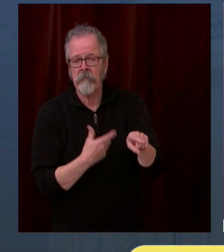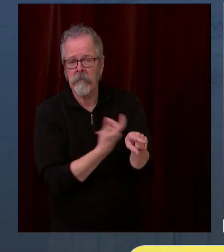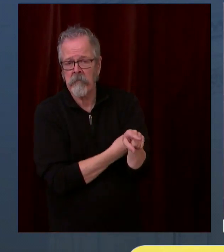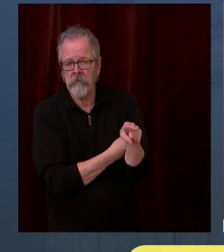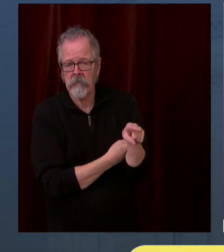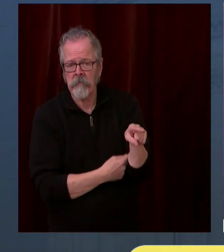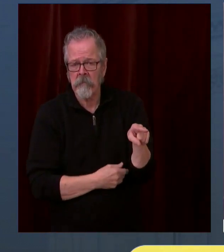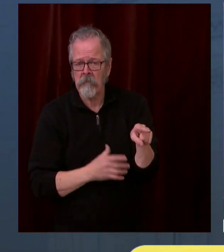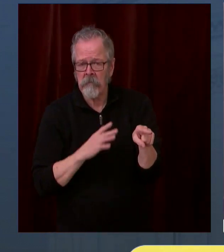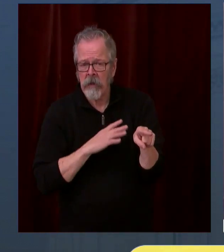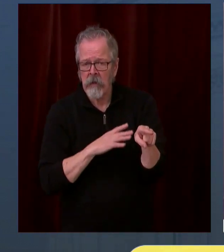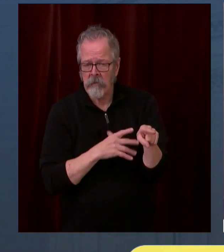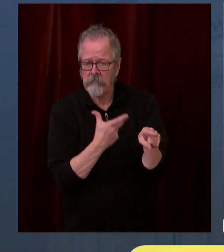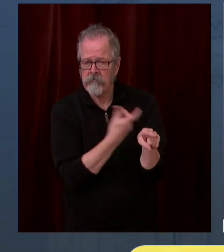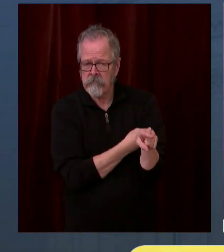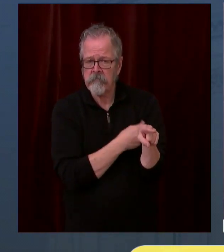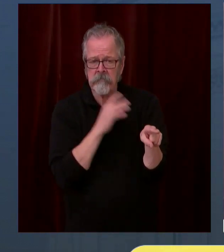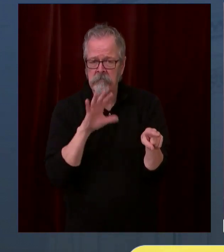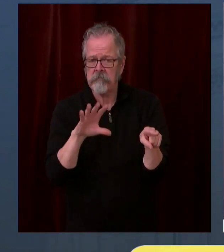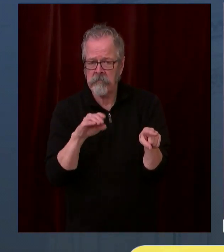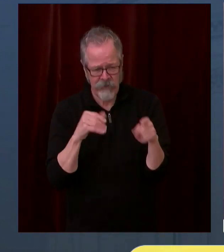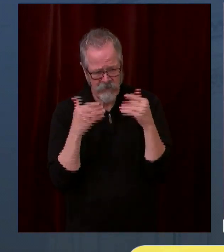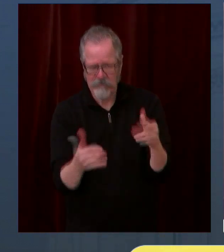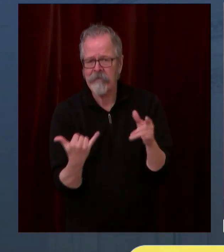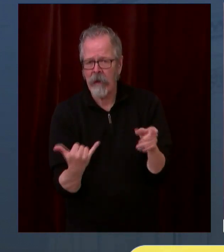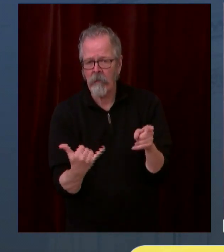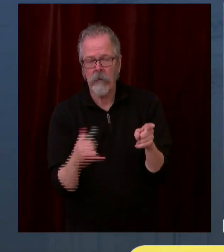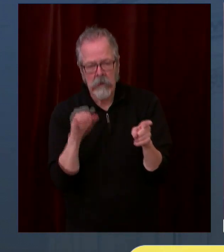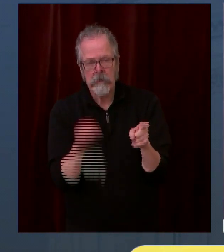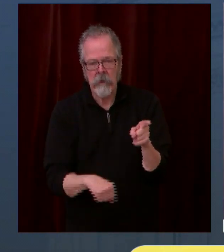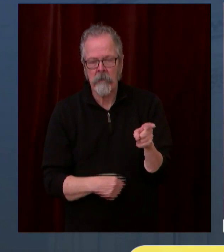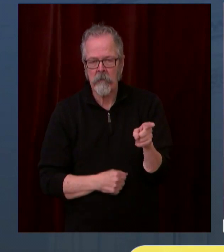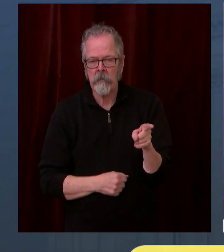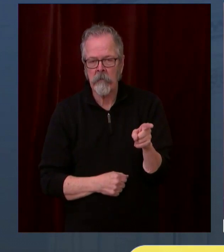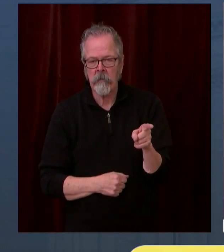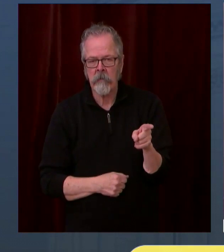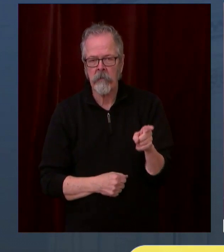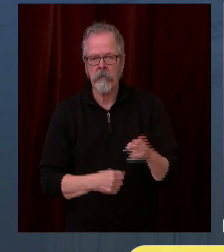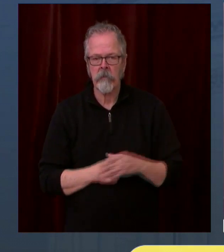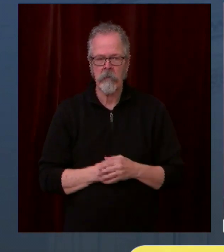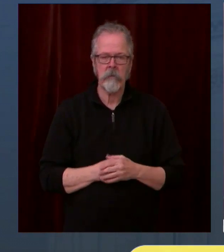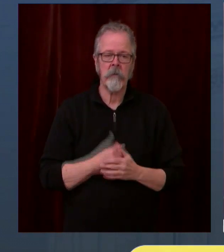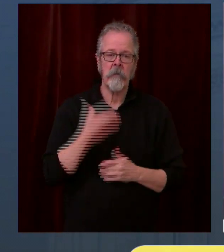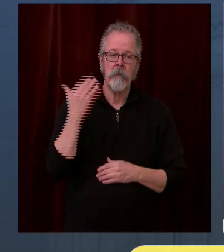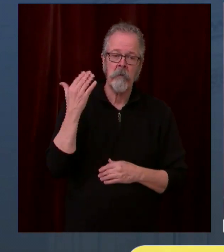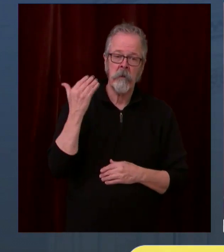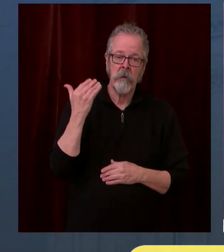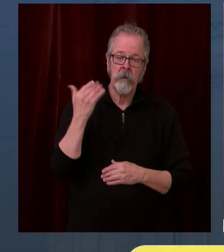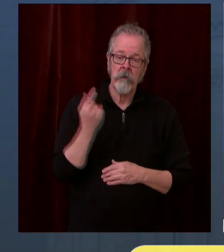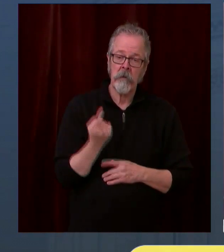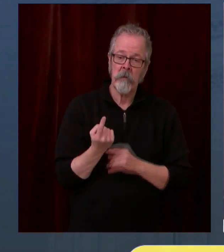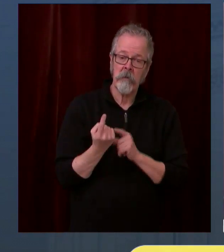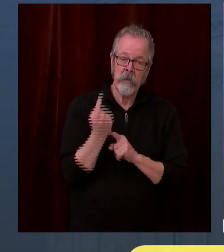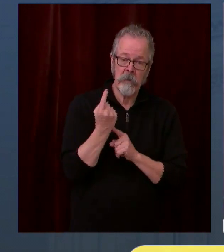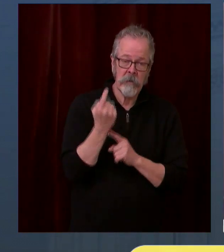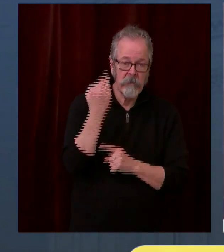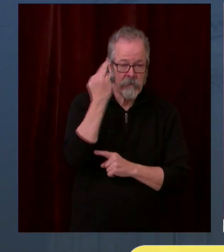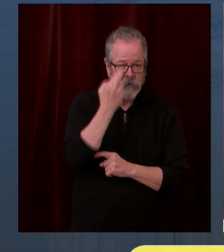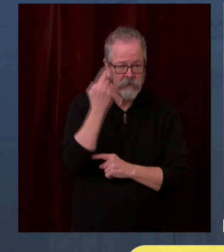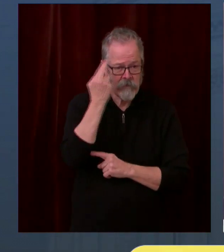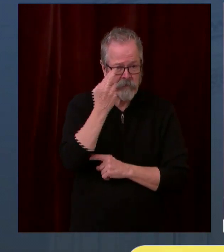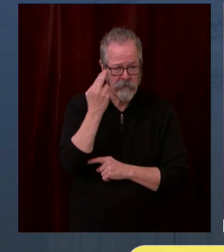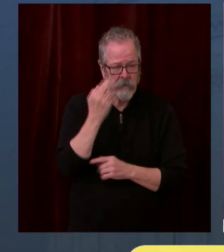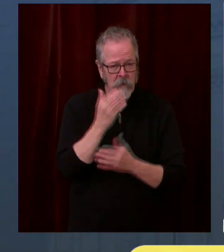households. We know communities that have been disproportionately impacted by COVID-19, oftentimes